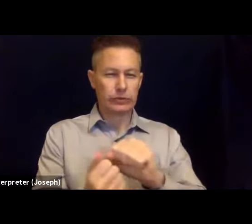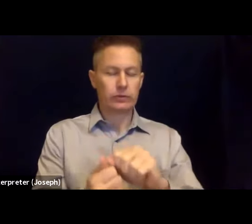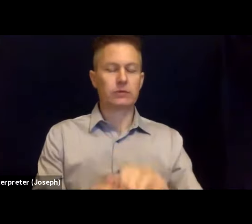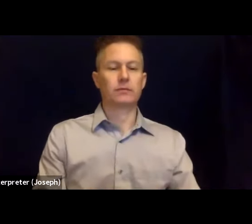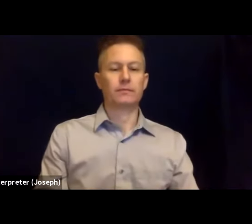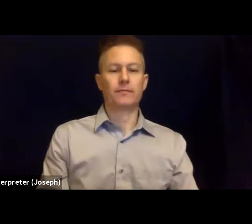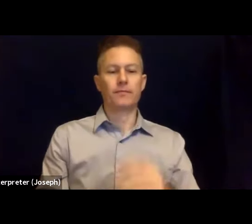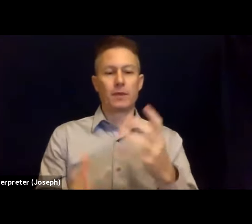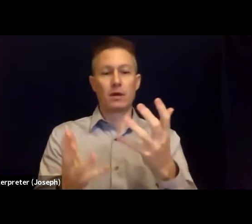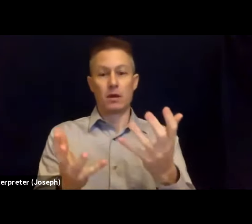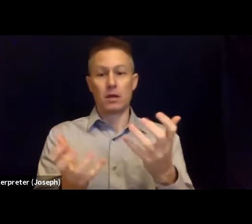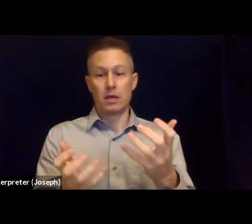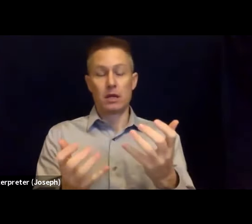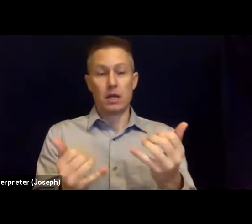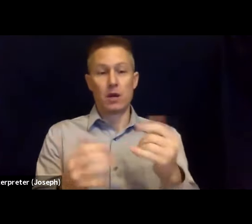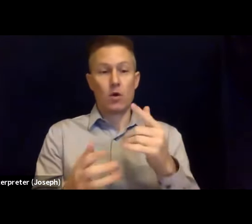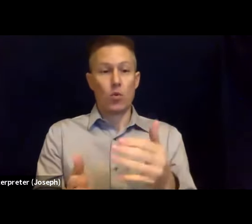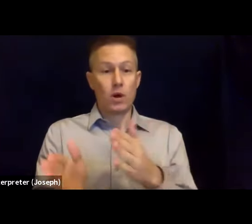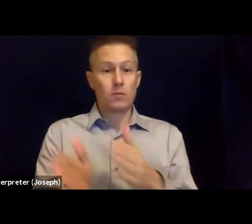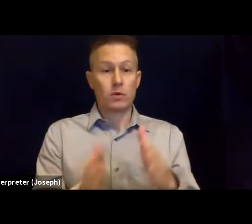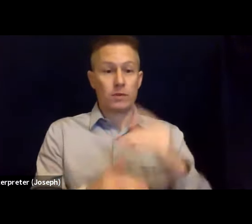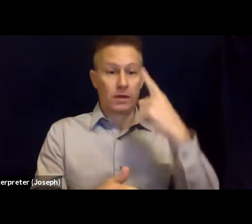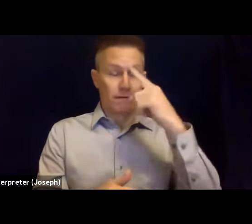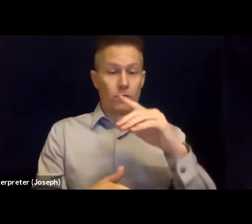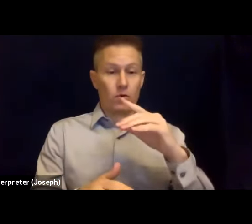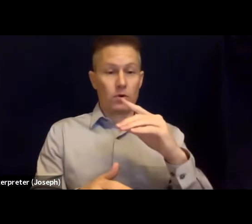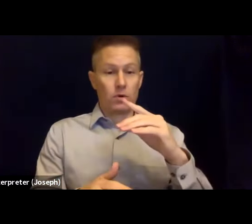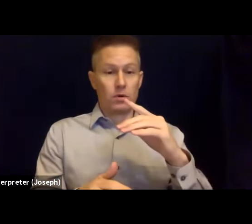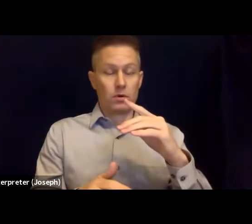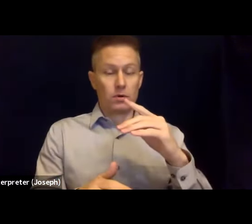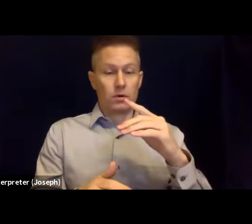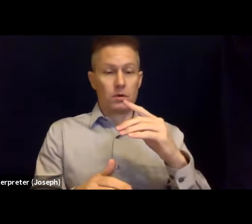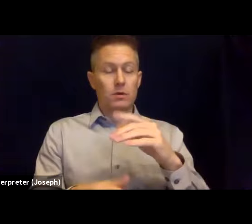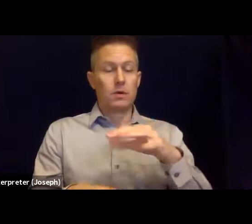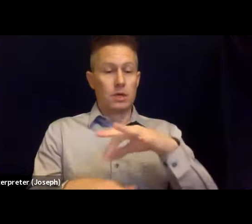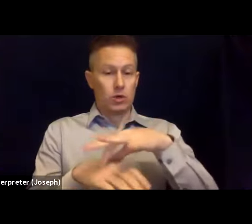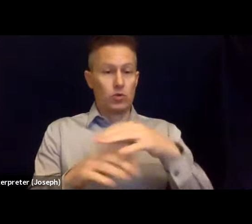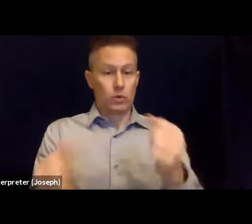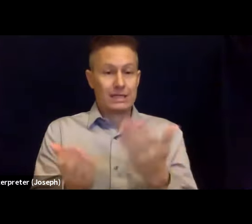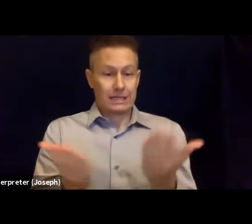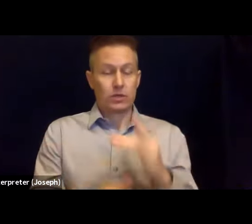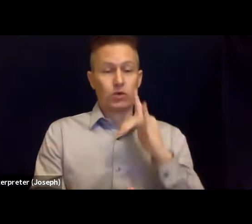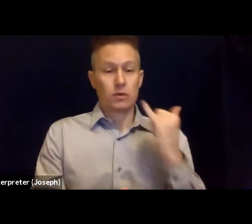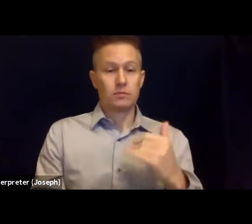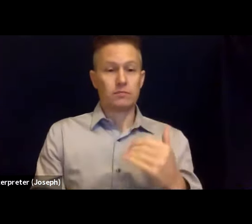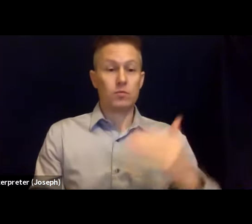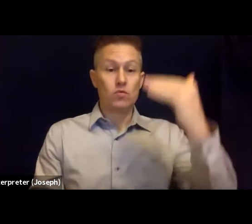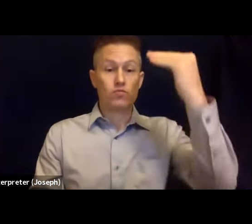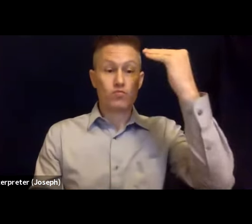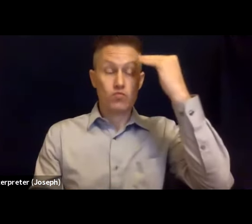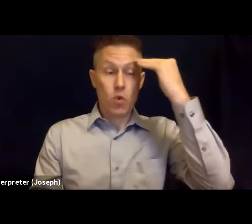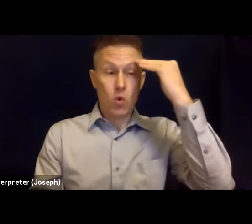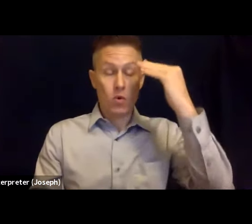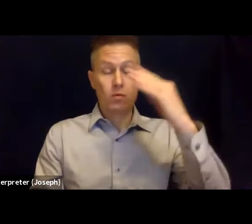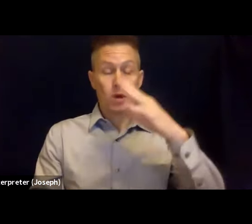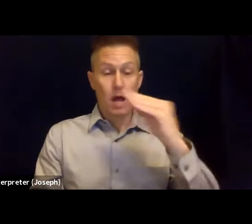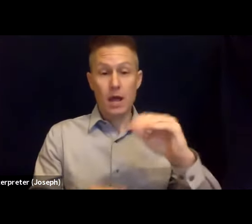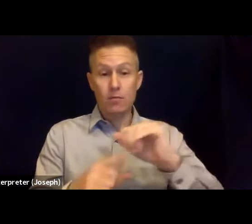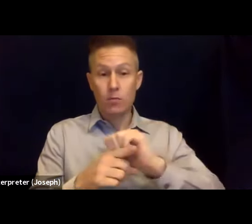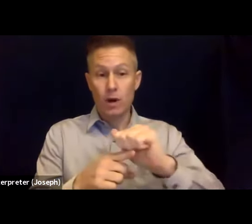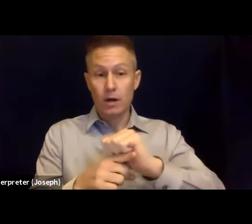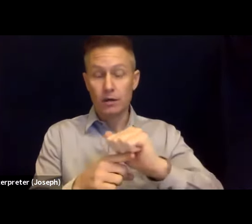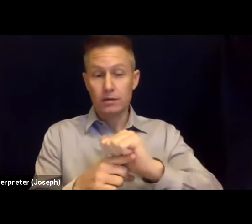major earthquakes in California. First is knowing and practicing drop, cover and hold on what we're going to do today